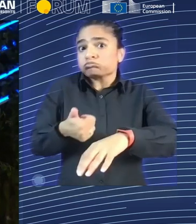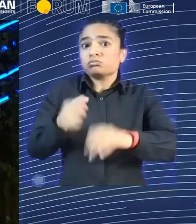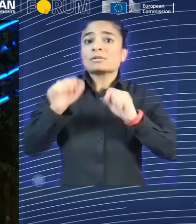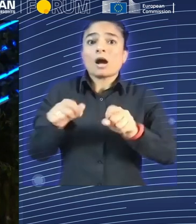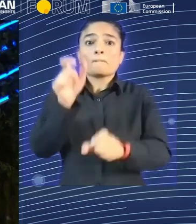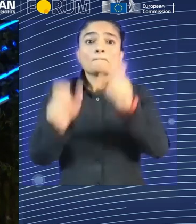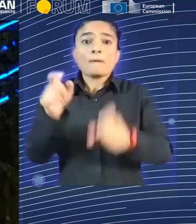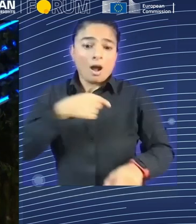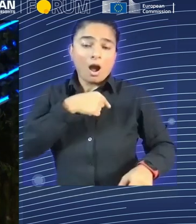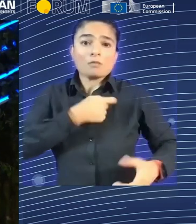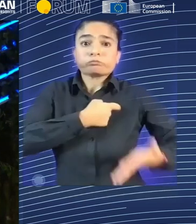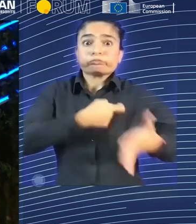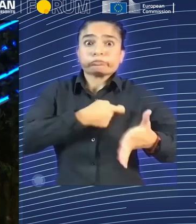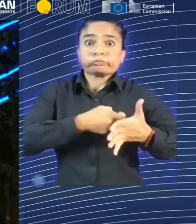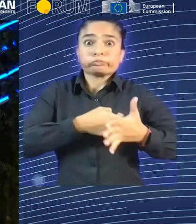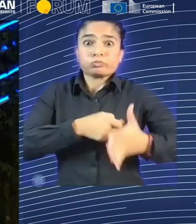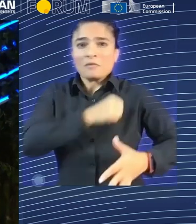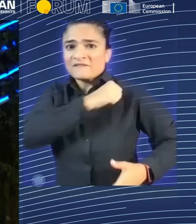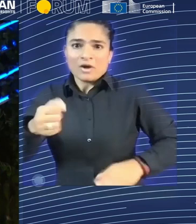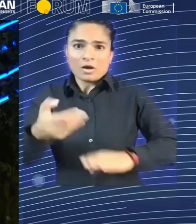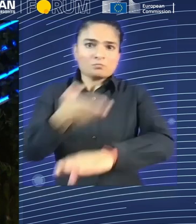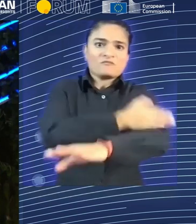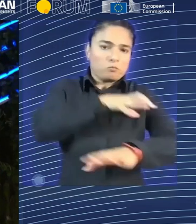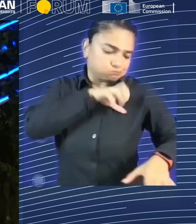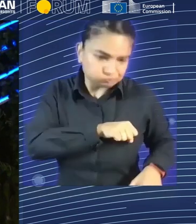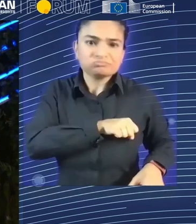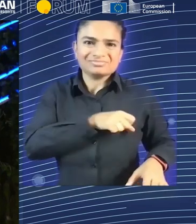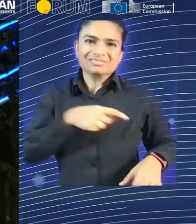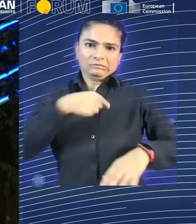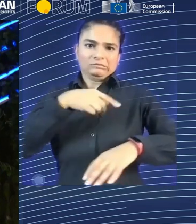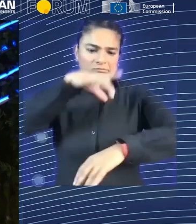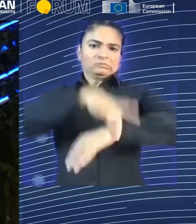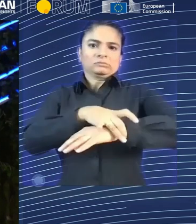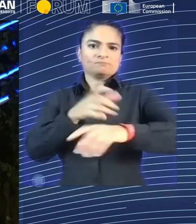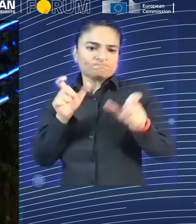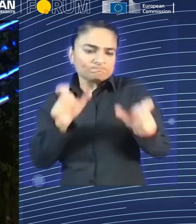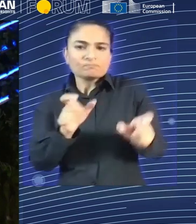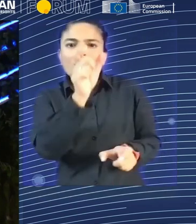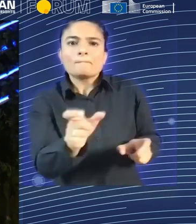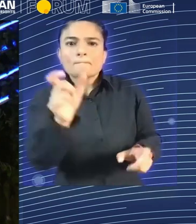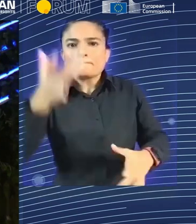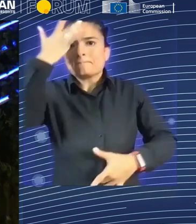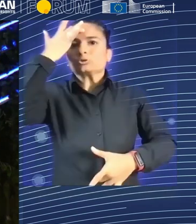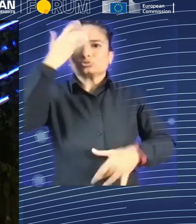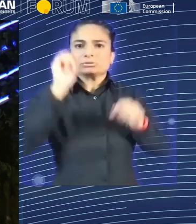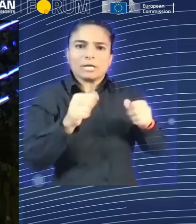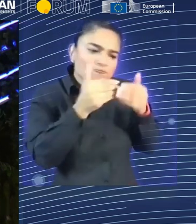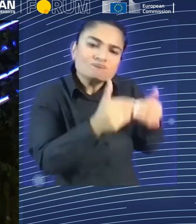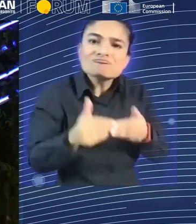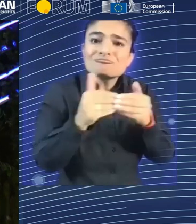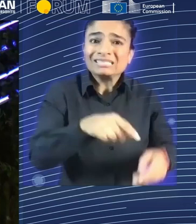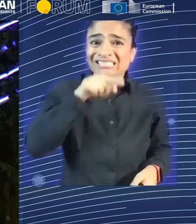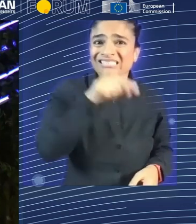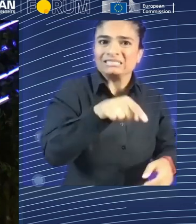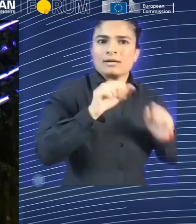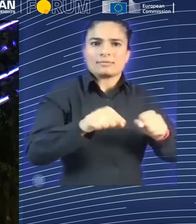medical staff can be freed up to do other tasks which they may not otherwise be able to do. And, of course, there are many other applications